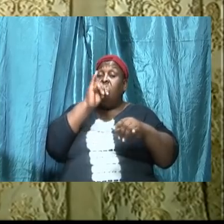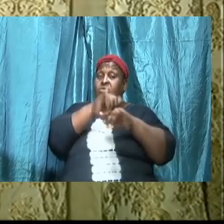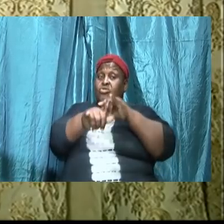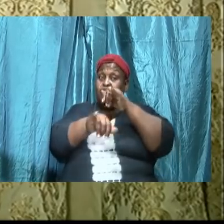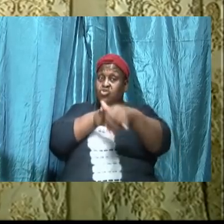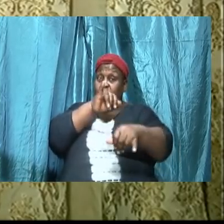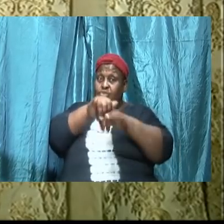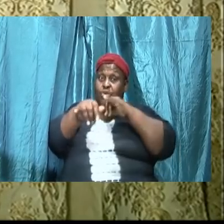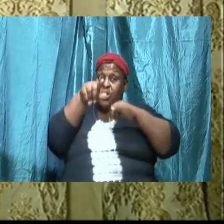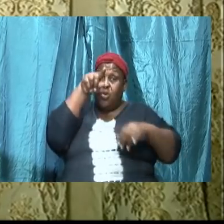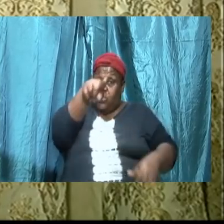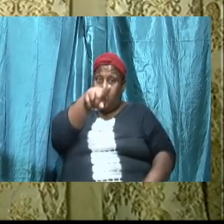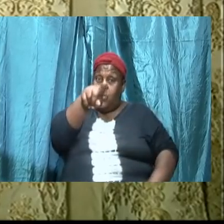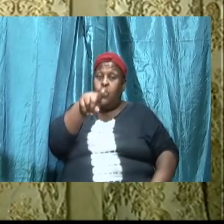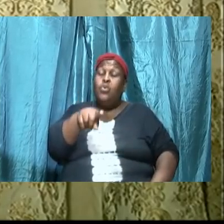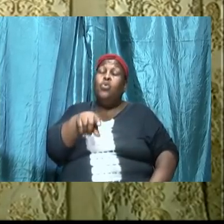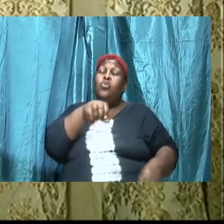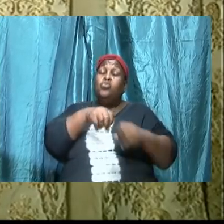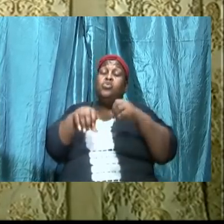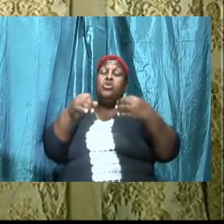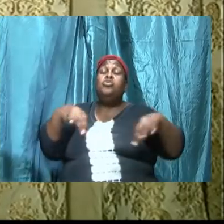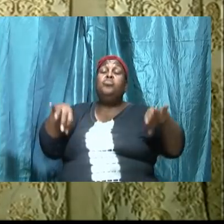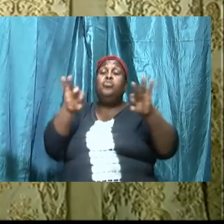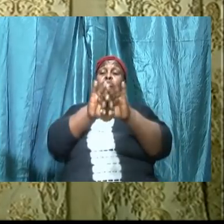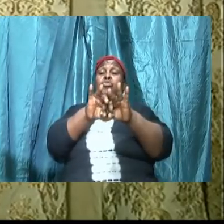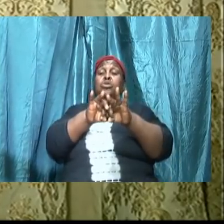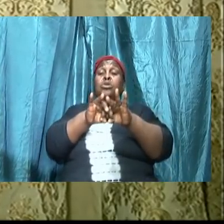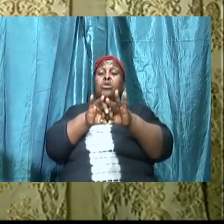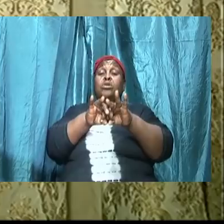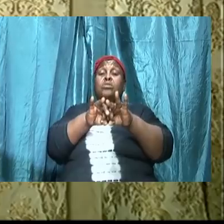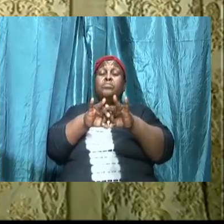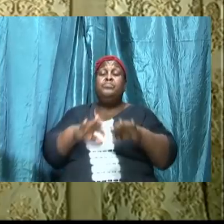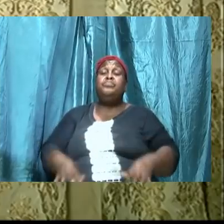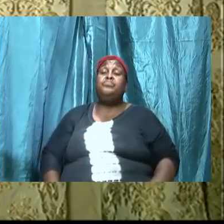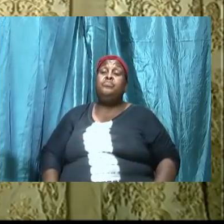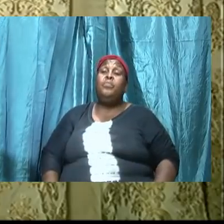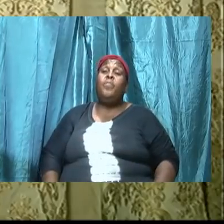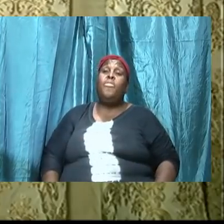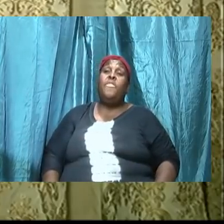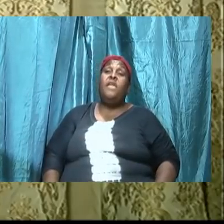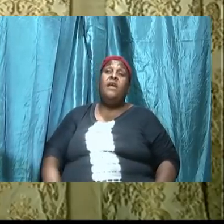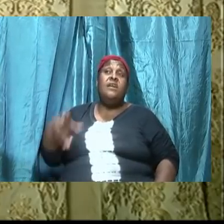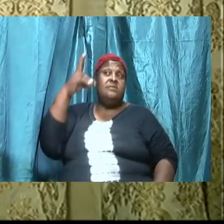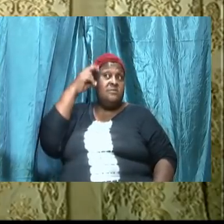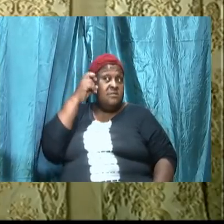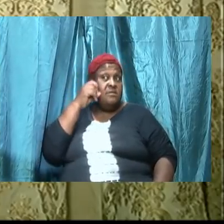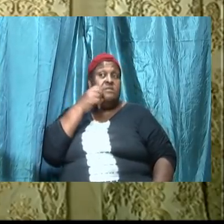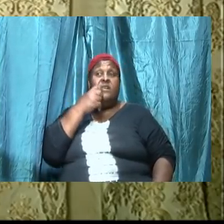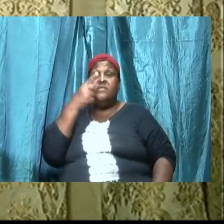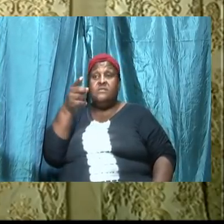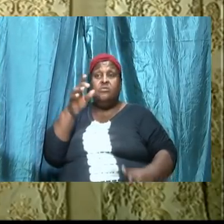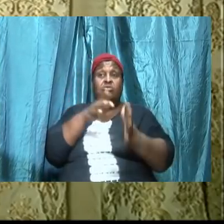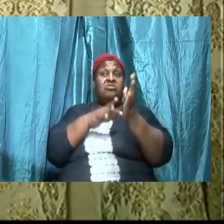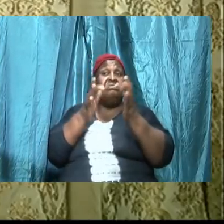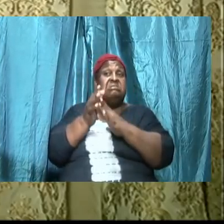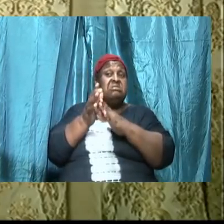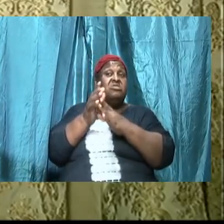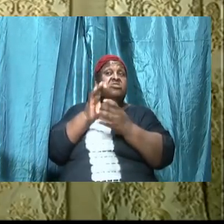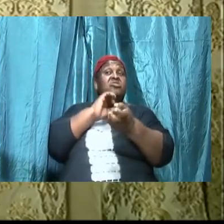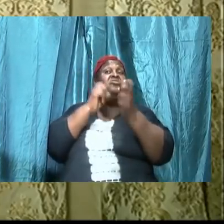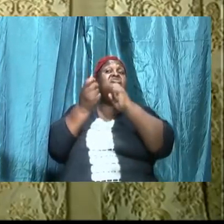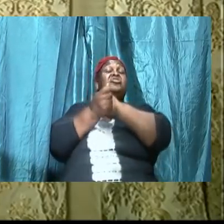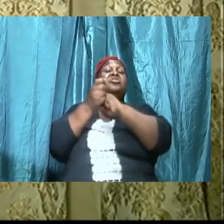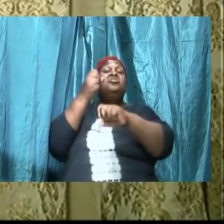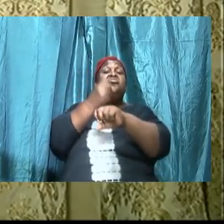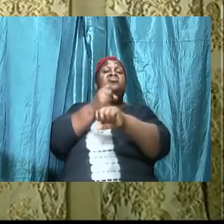and it is important he said to Jesus take the stone and turn them into bread and Jesus had to